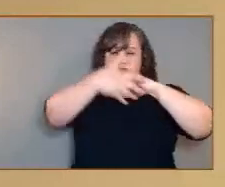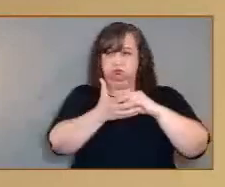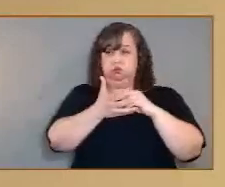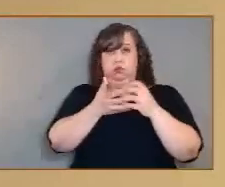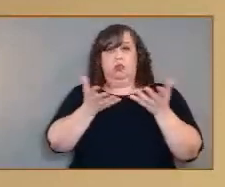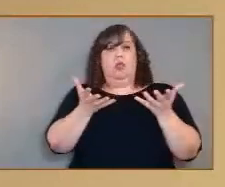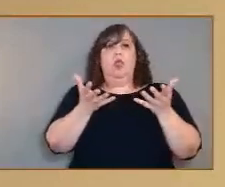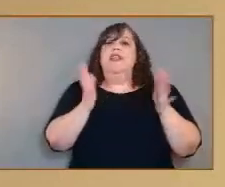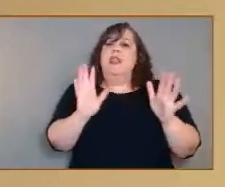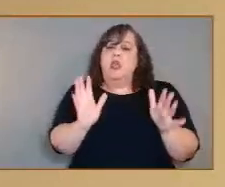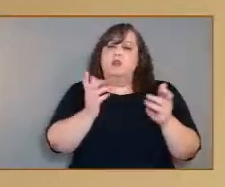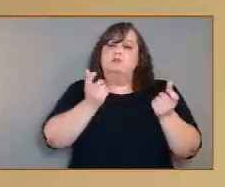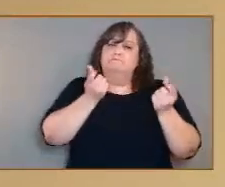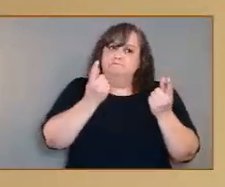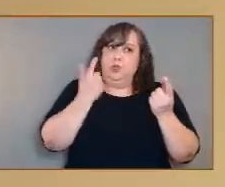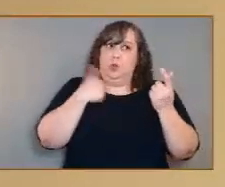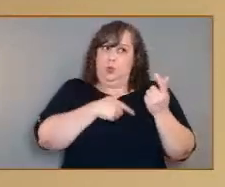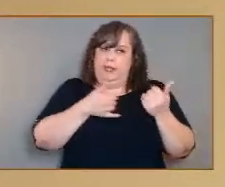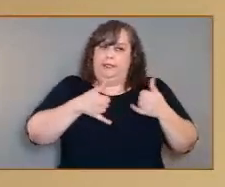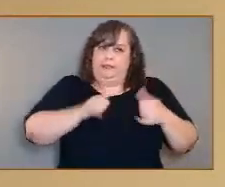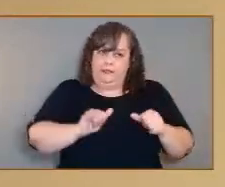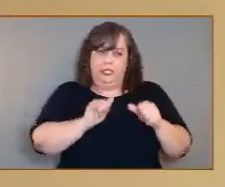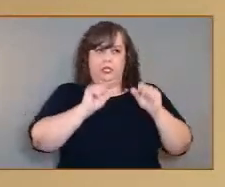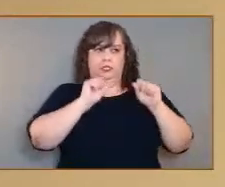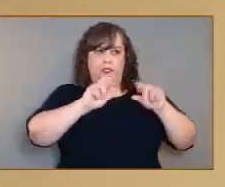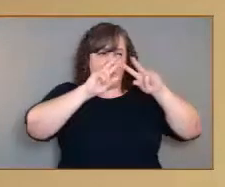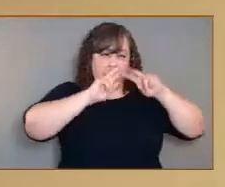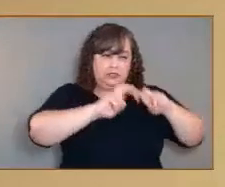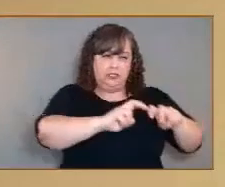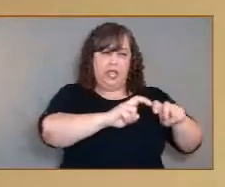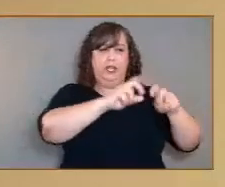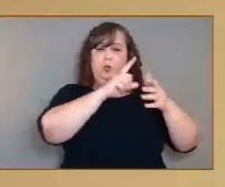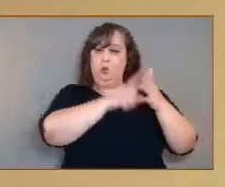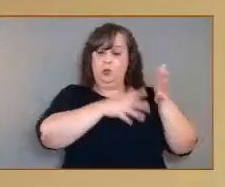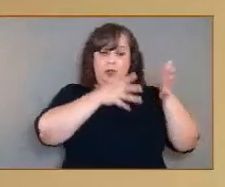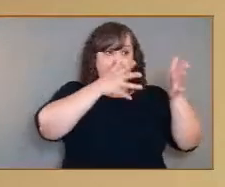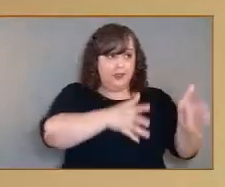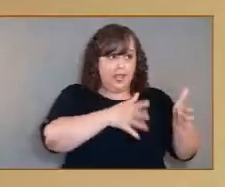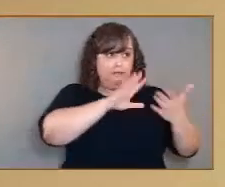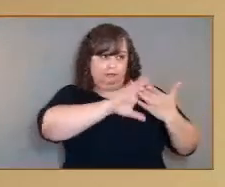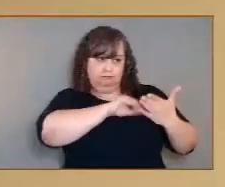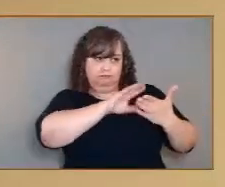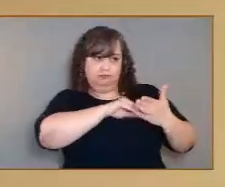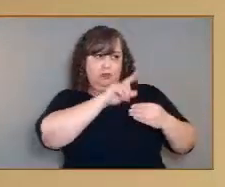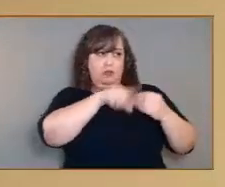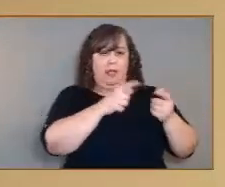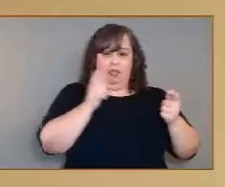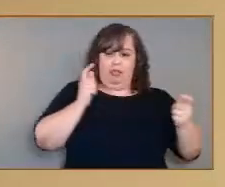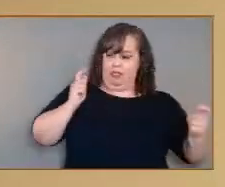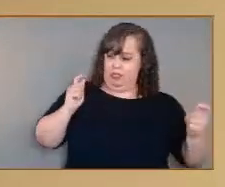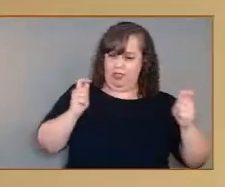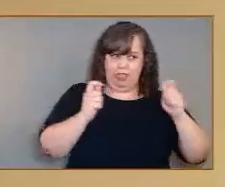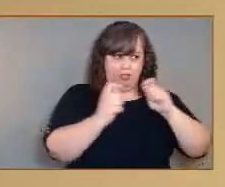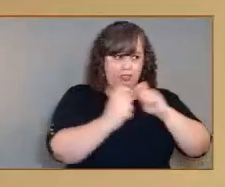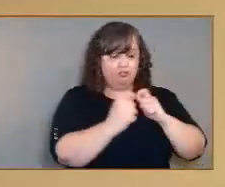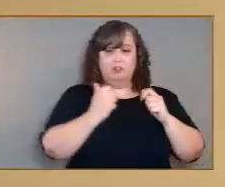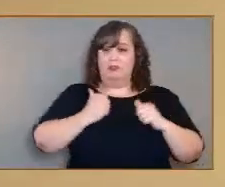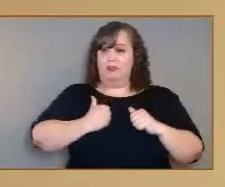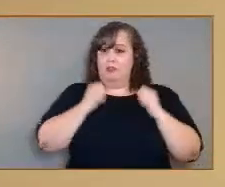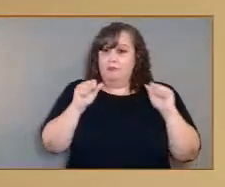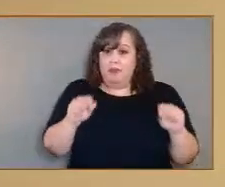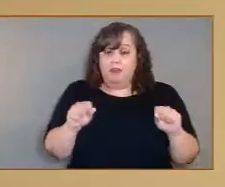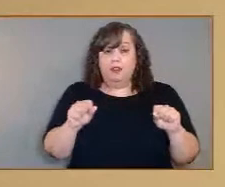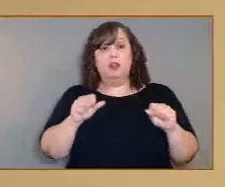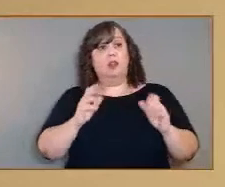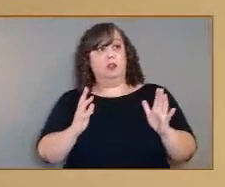such a world may hold the key to understanding planetary evolution and habitability. The twist is that this isn't science